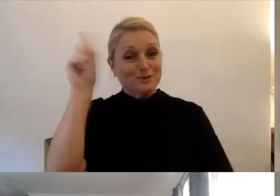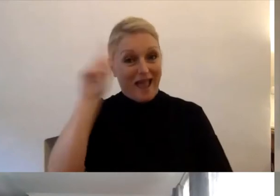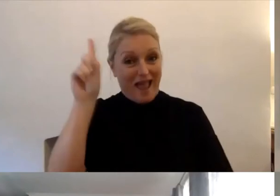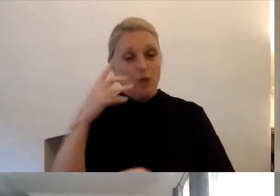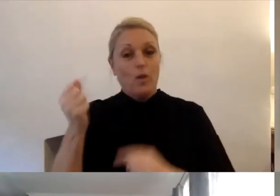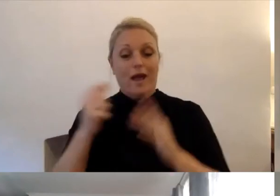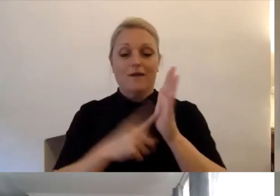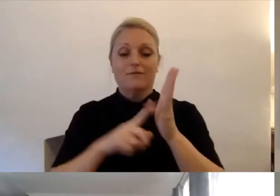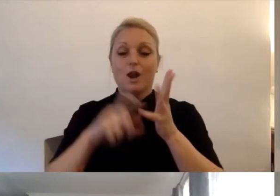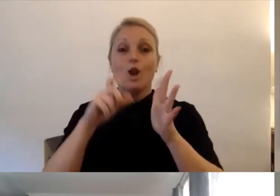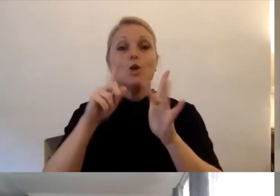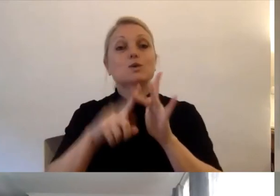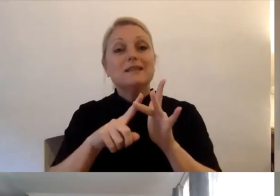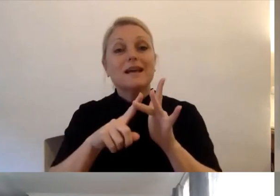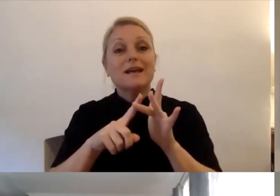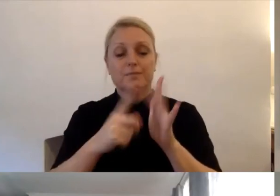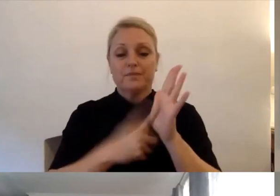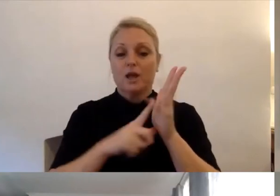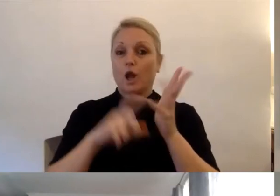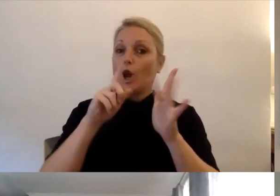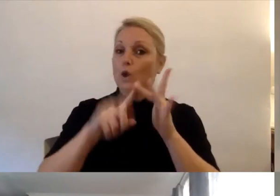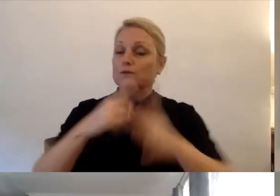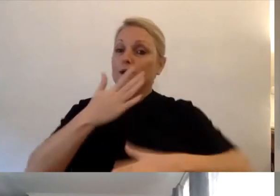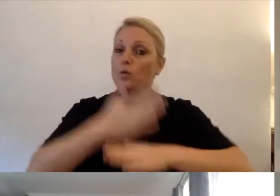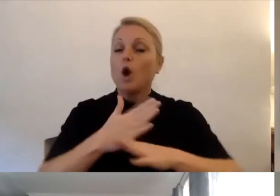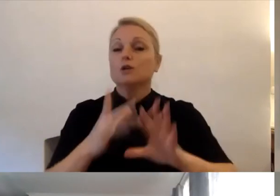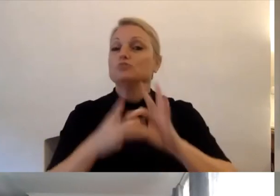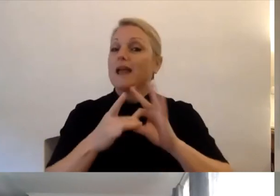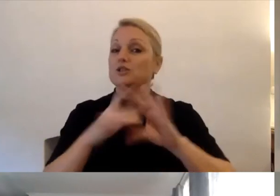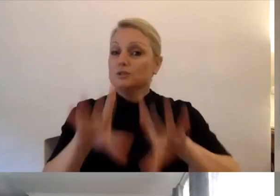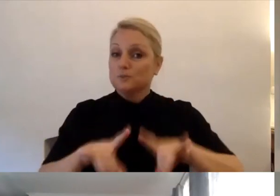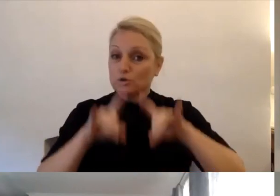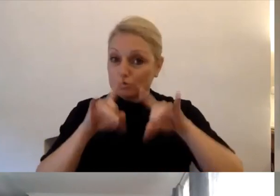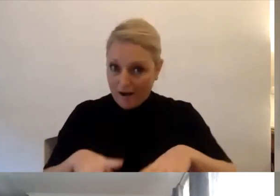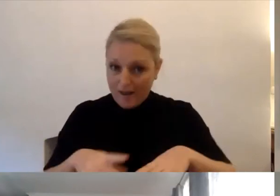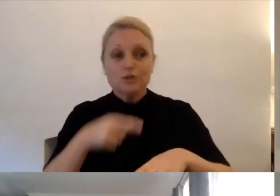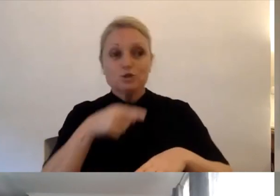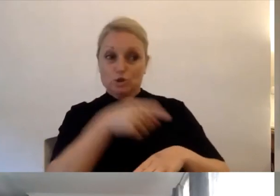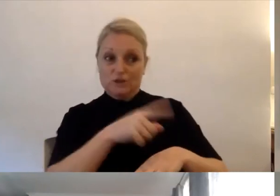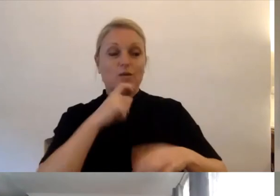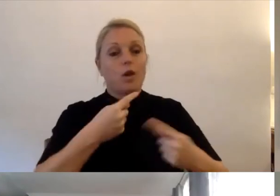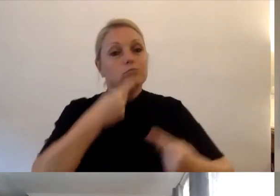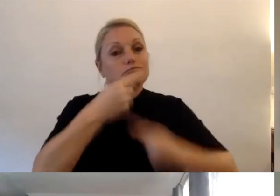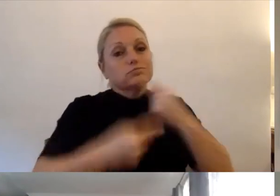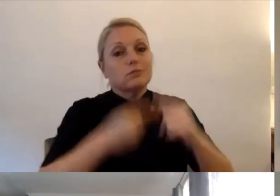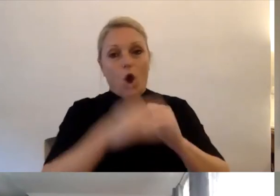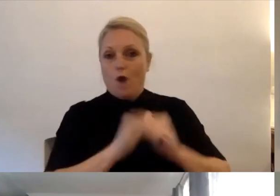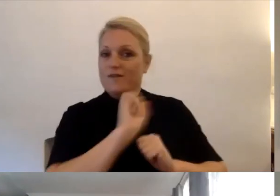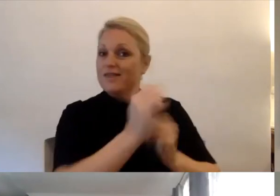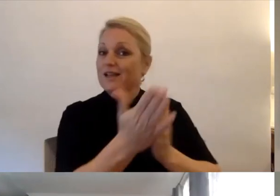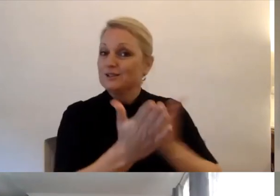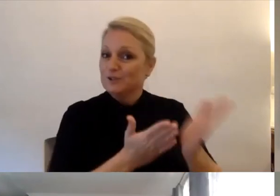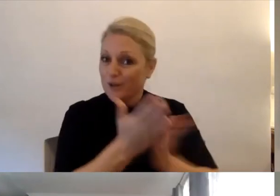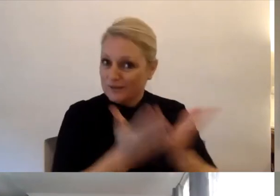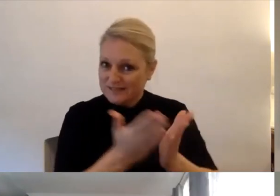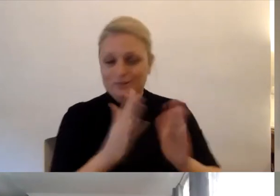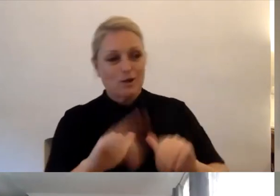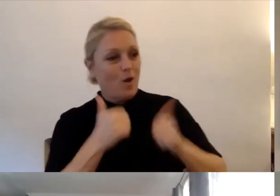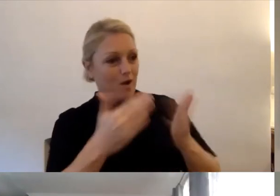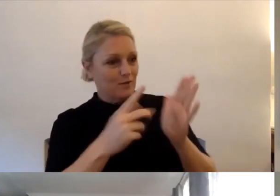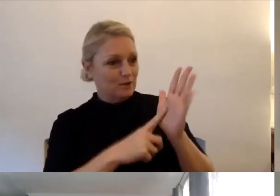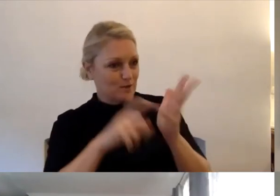the services that Relationships Australia SA can provide and how it works. So go for it, Lucy.